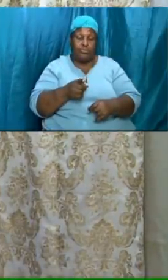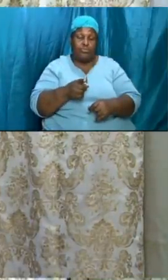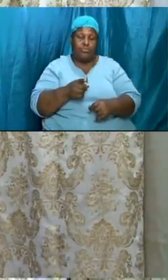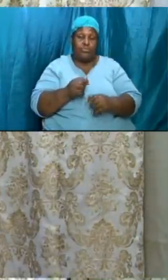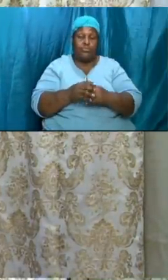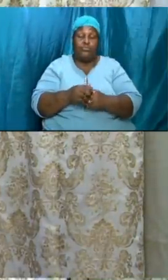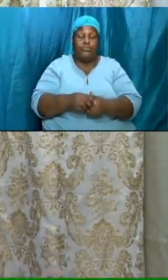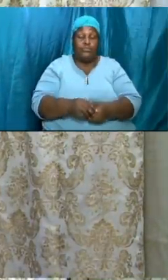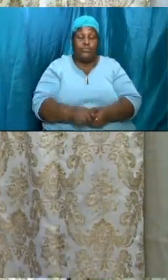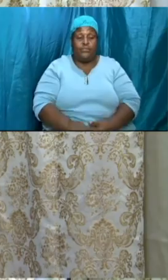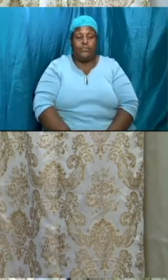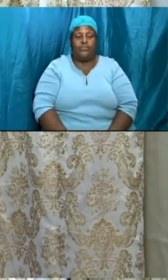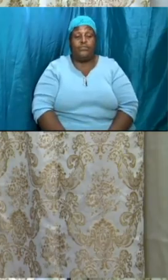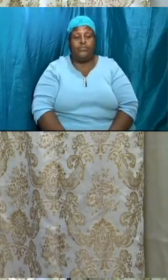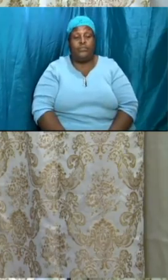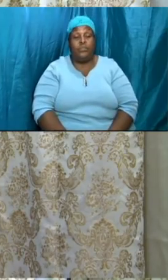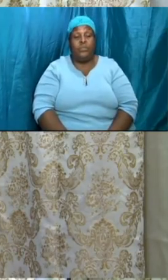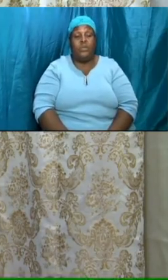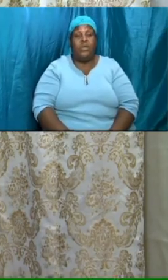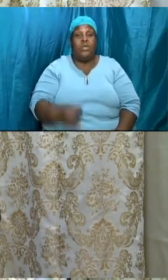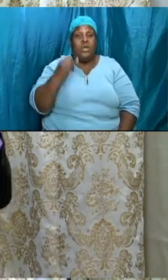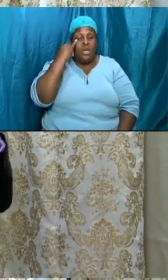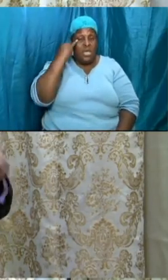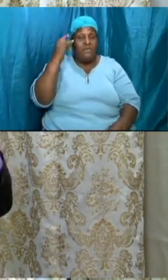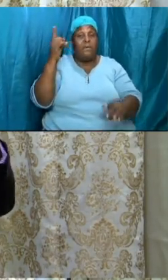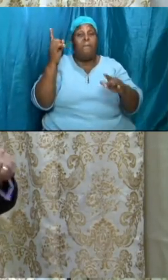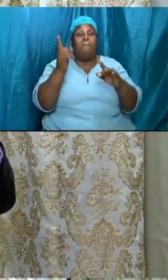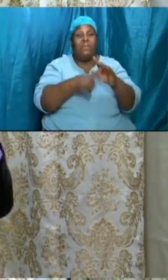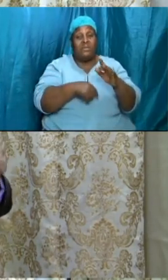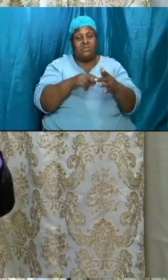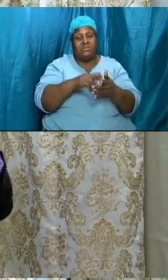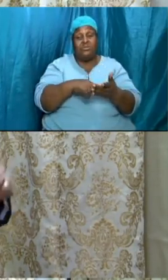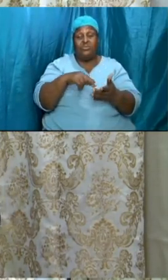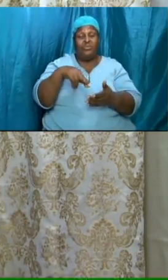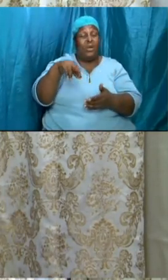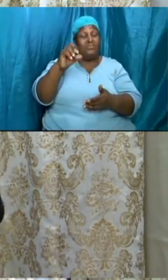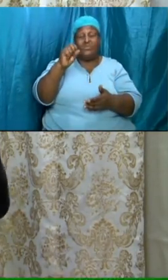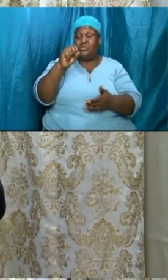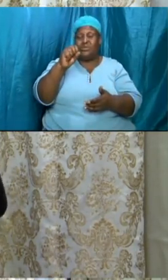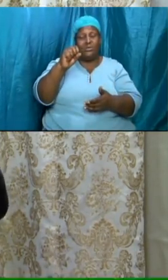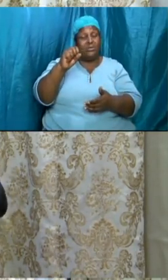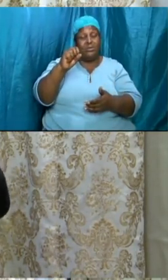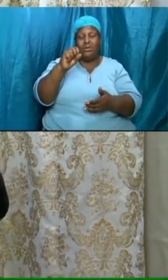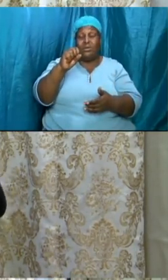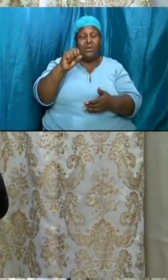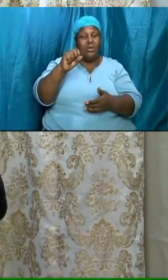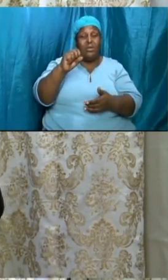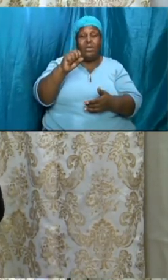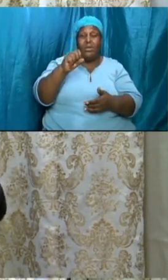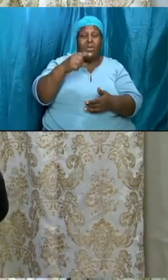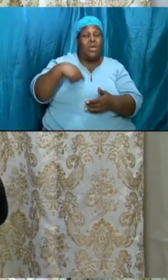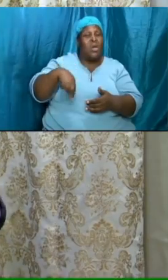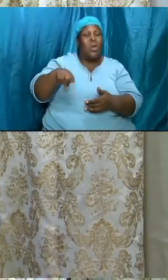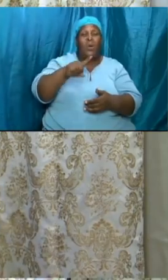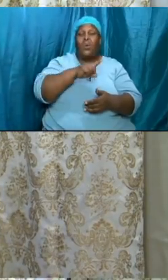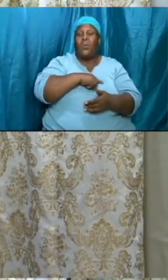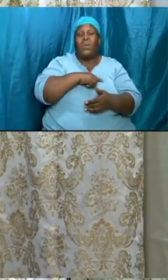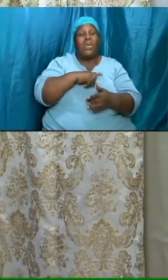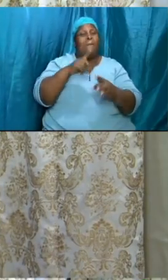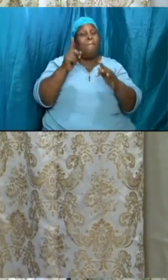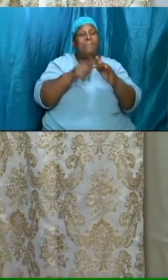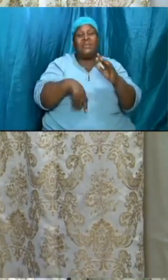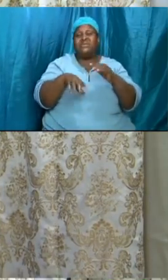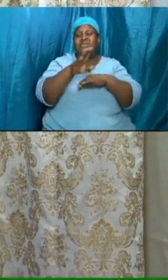clear-cut things is if we miss the rapture because this is the church is this is the dispensation of grace